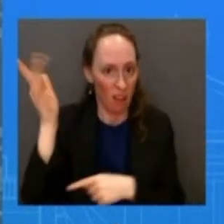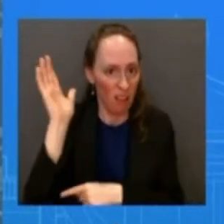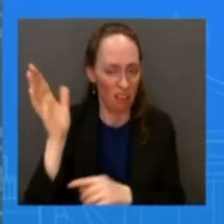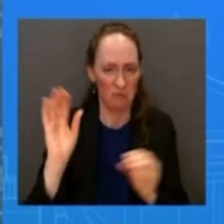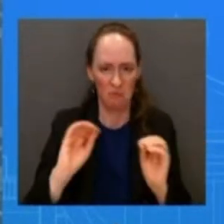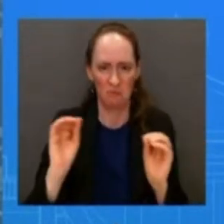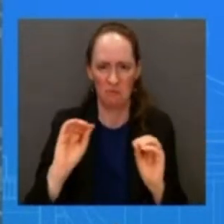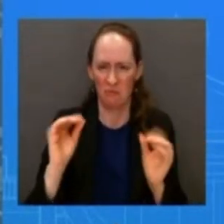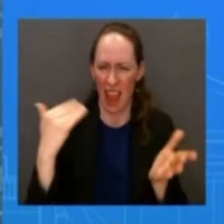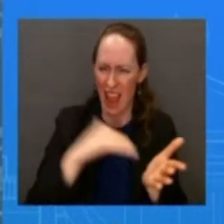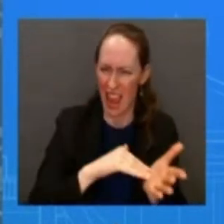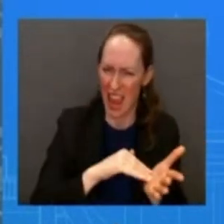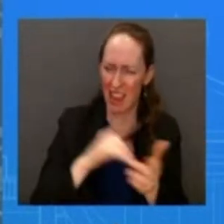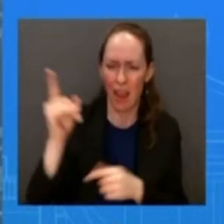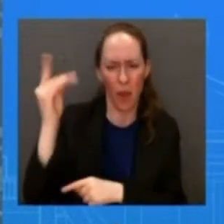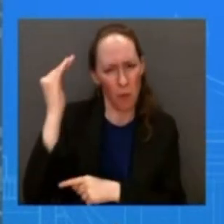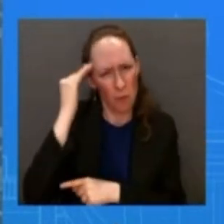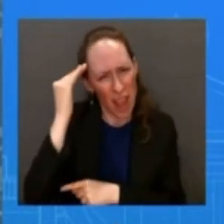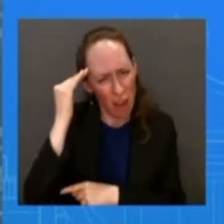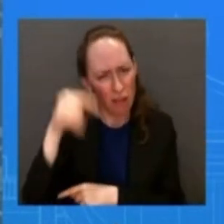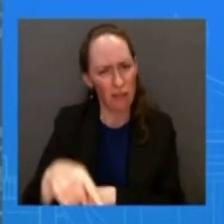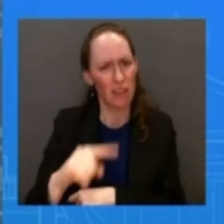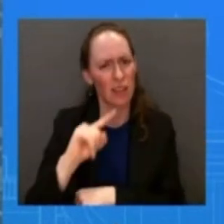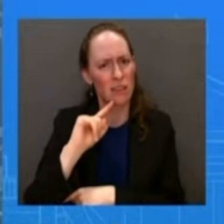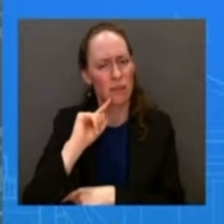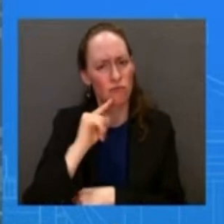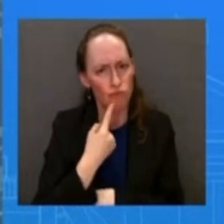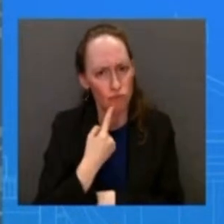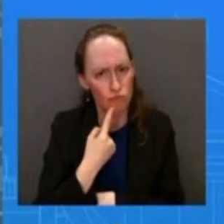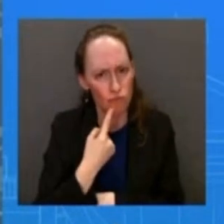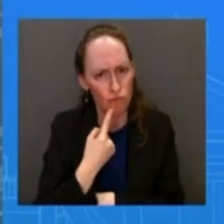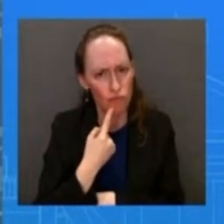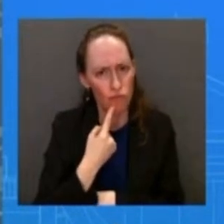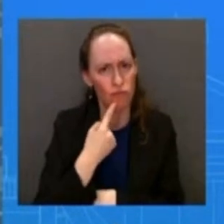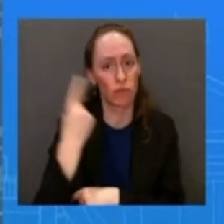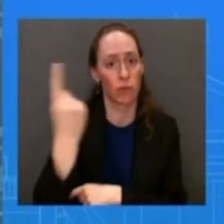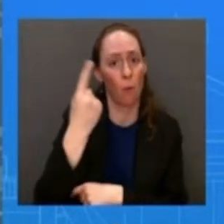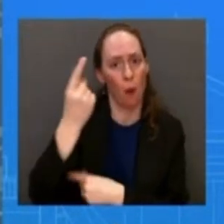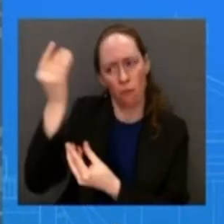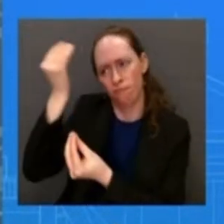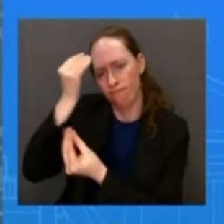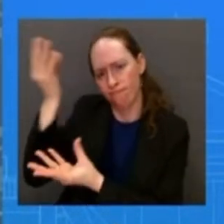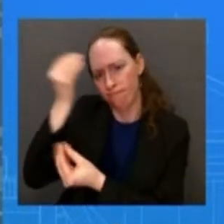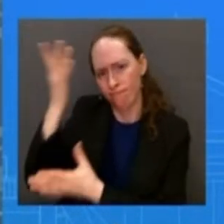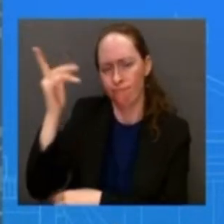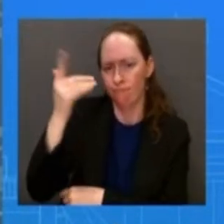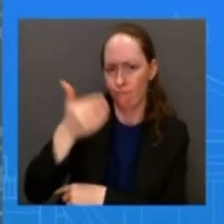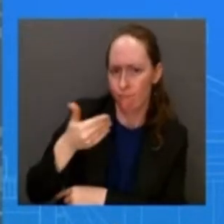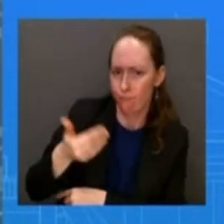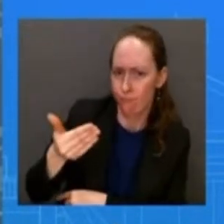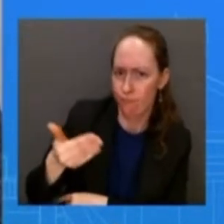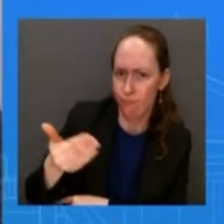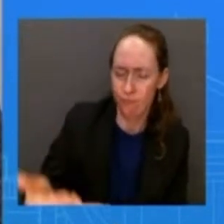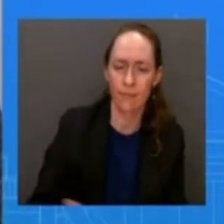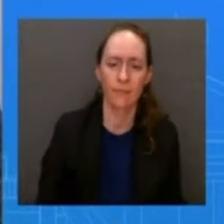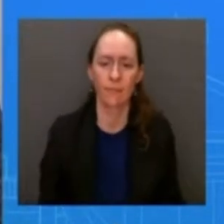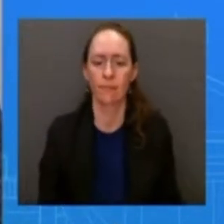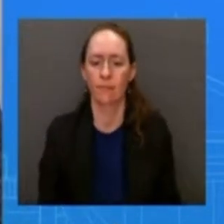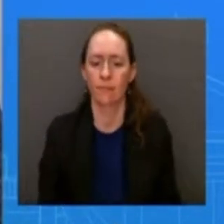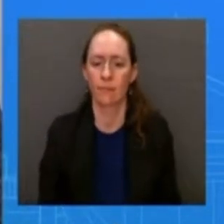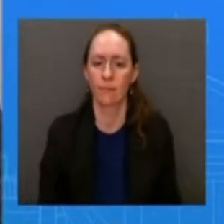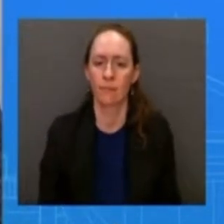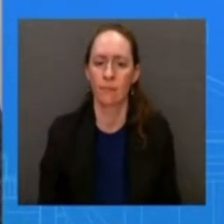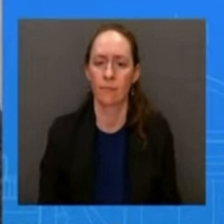kept uh updated on a regular basis on this clearly uh but just don't have anything to share on the uh the missile that